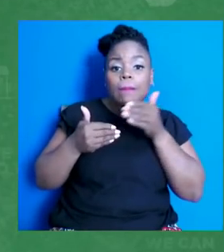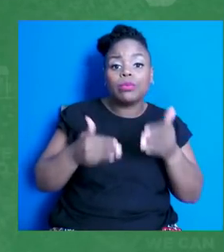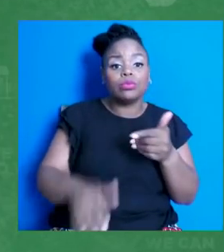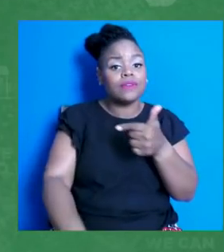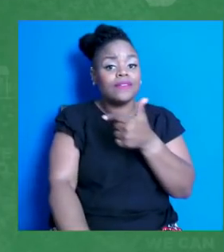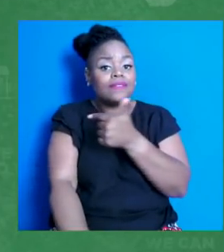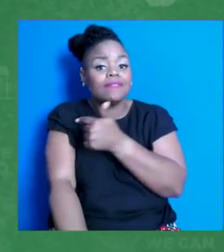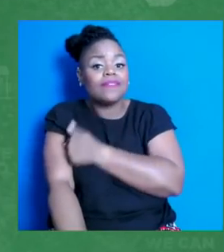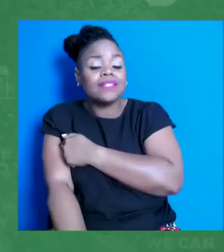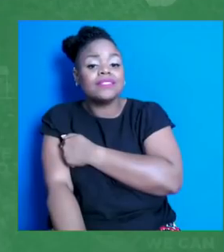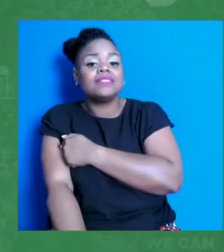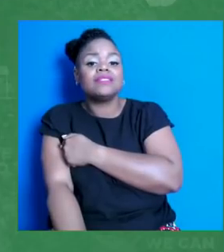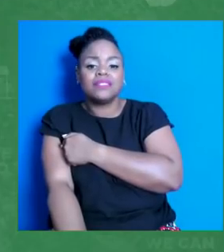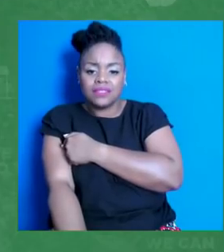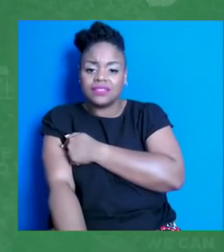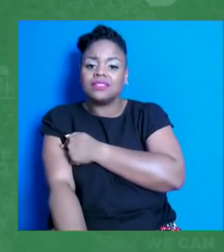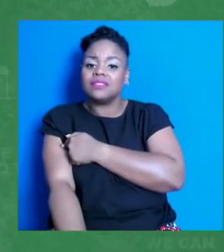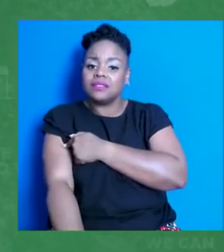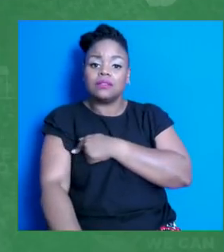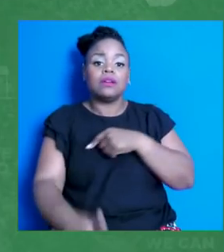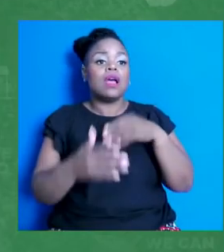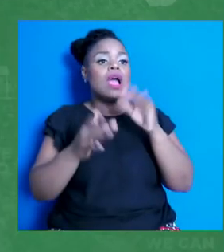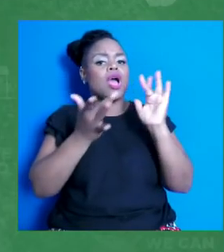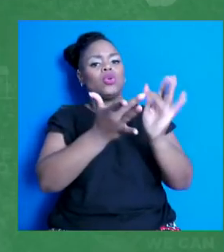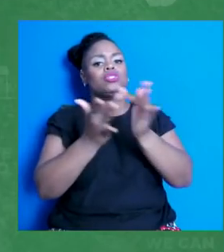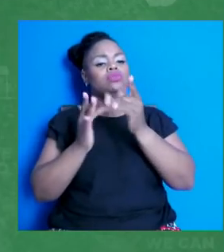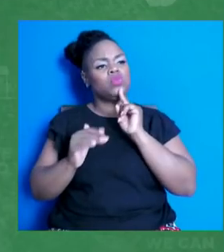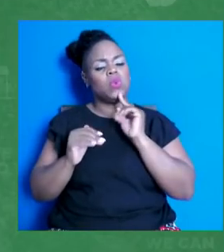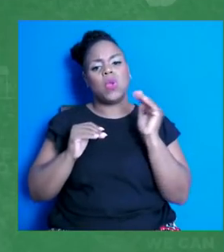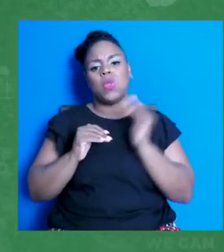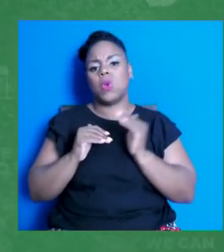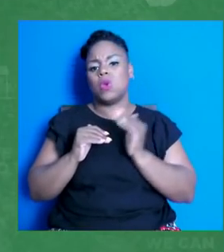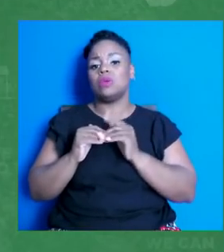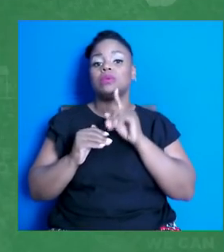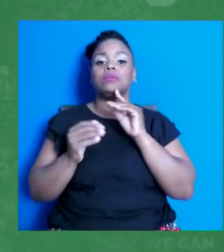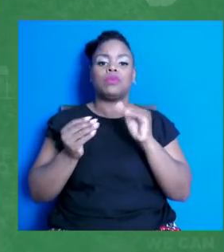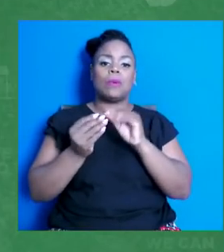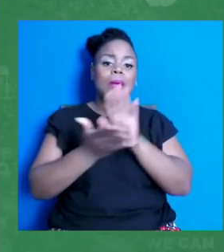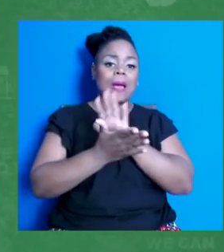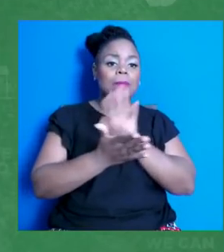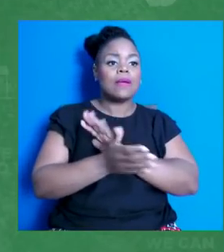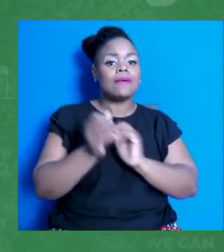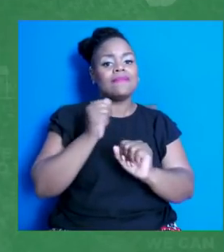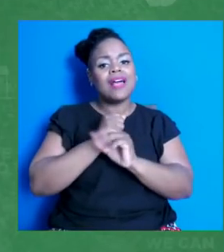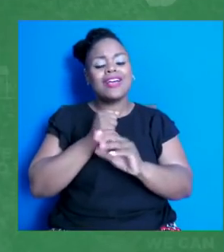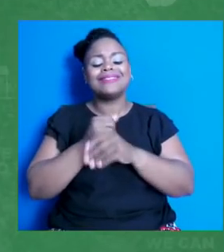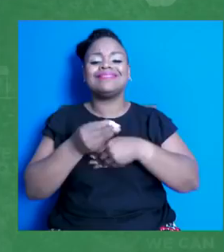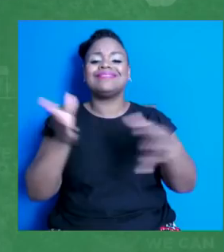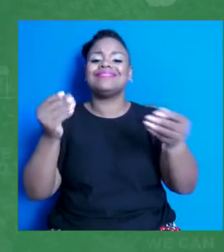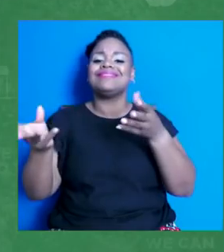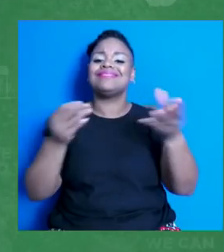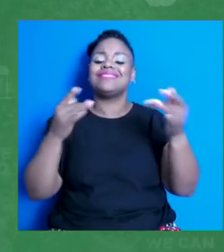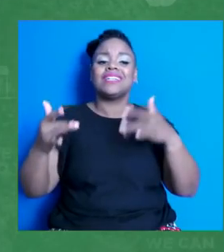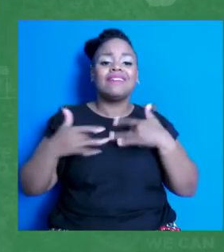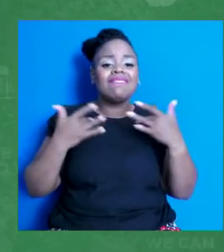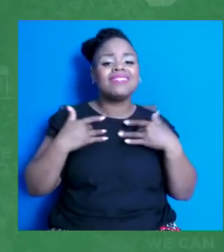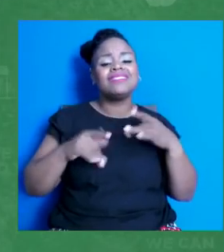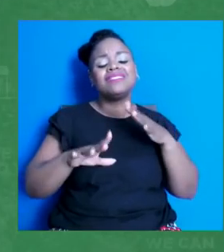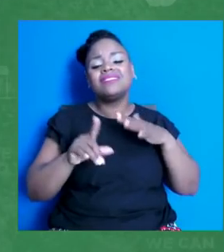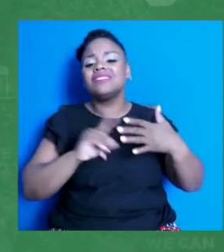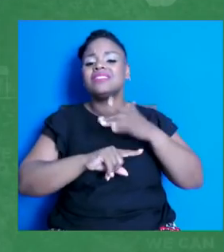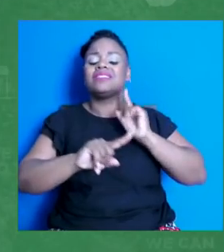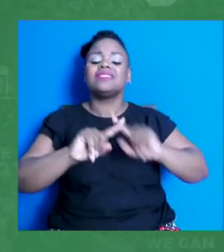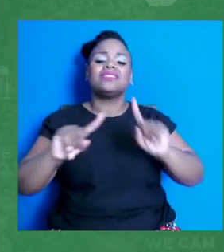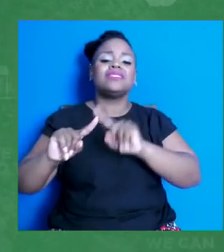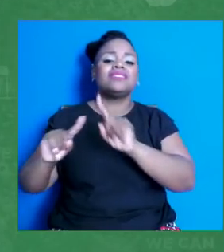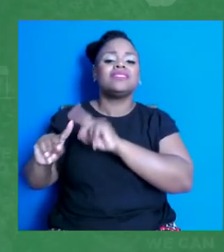hand out flyers for upcoming vaccine pop-up events that we have and it'll be occurring in their surrounding location and we invite them